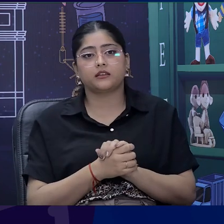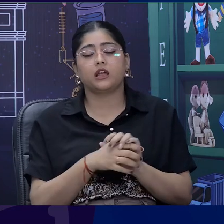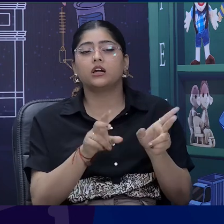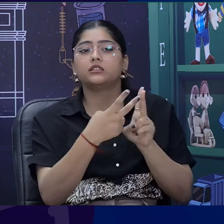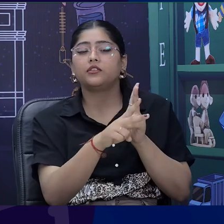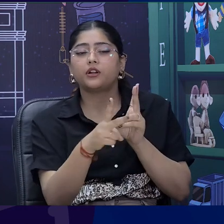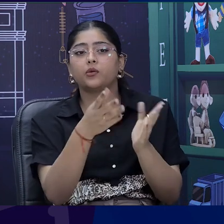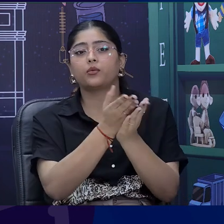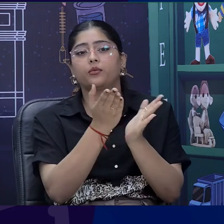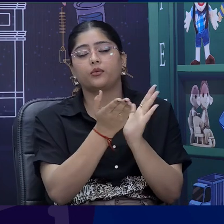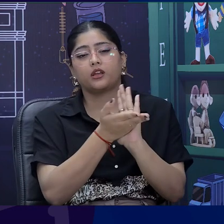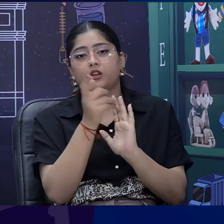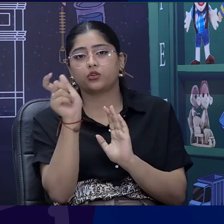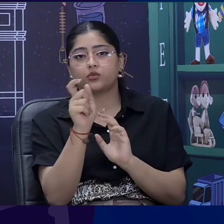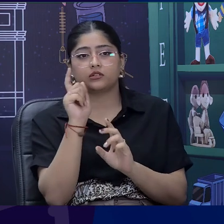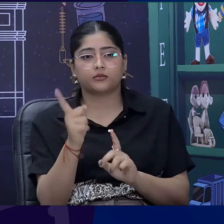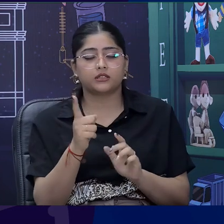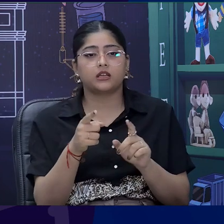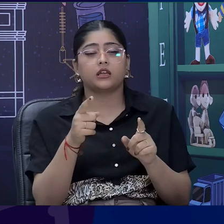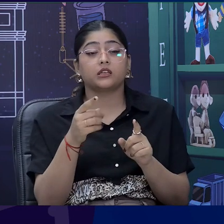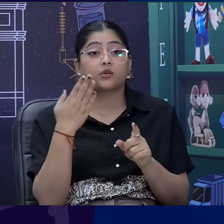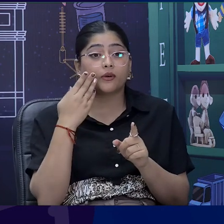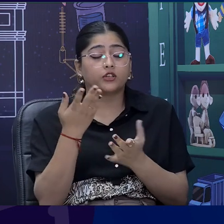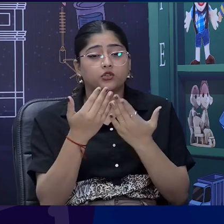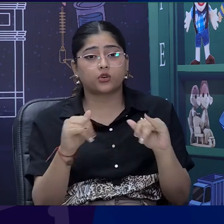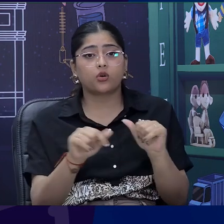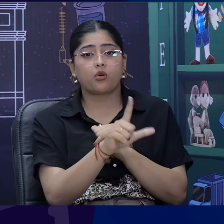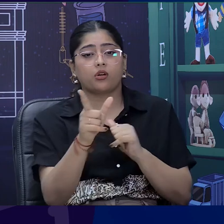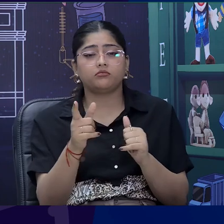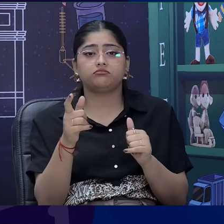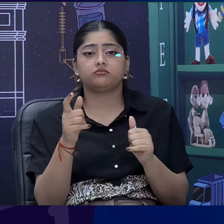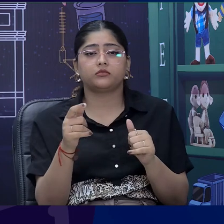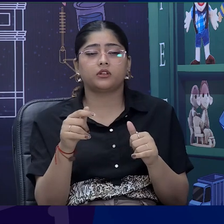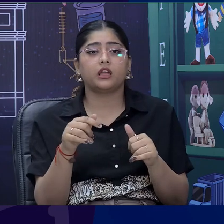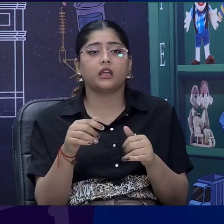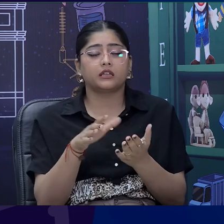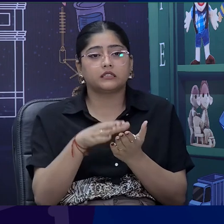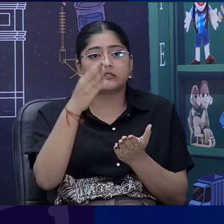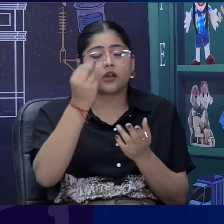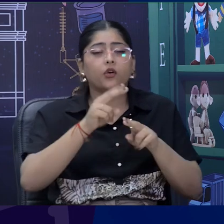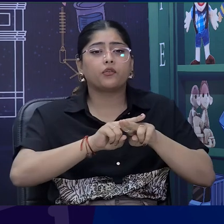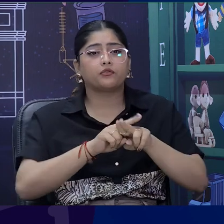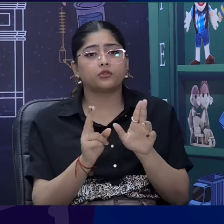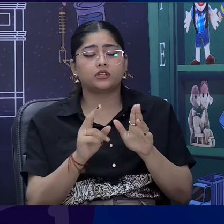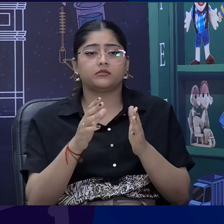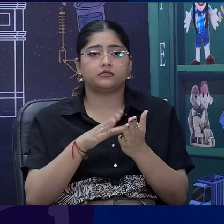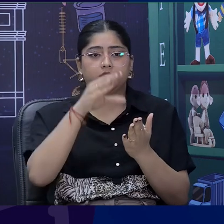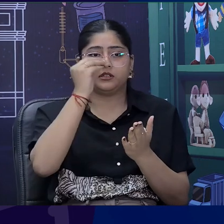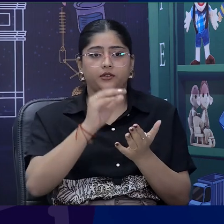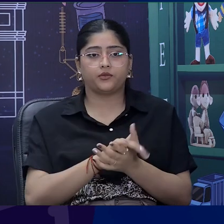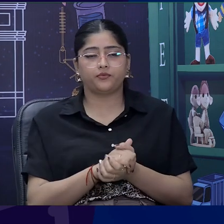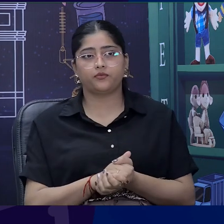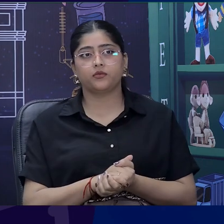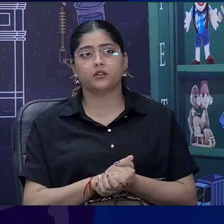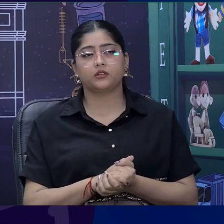learning to make all the children participate and perform and learn to the fullest in your class. So,